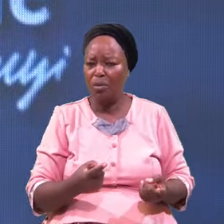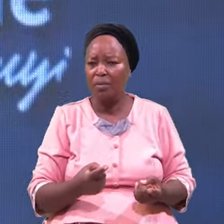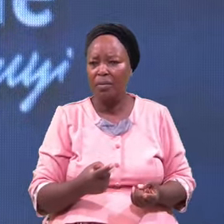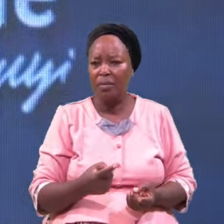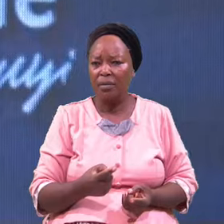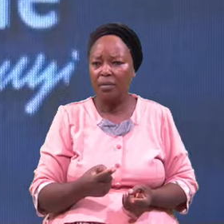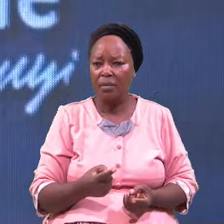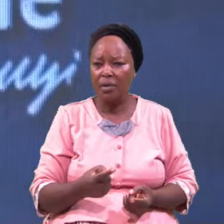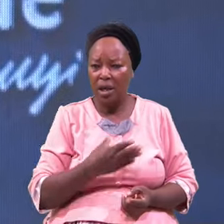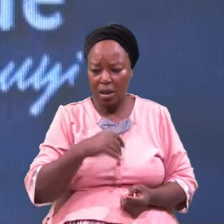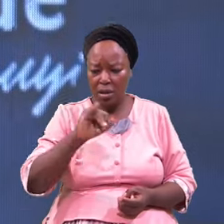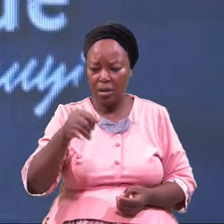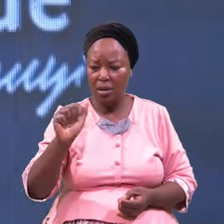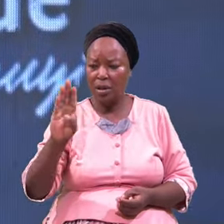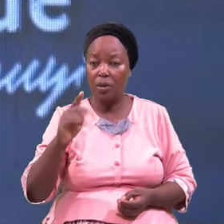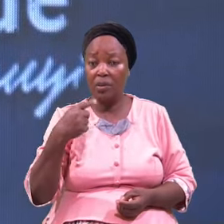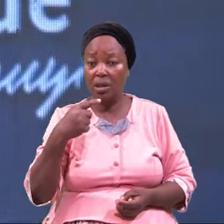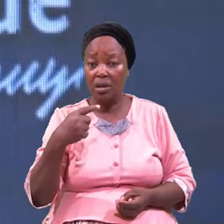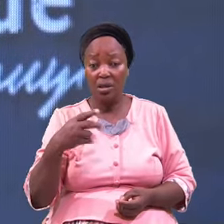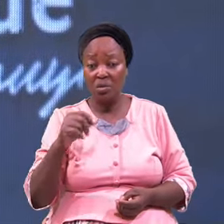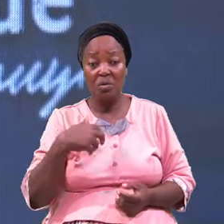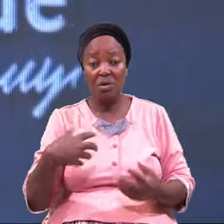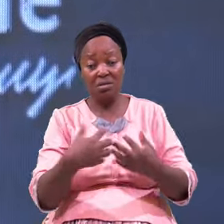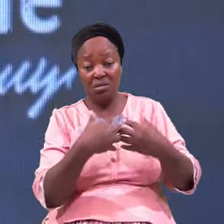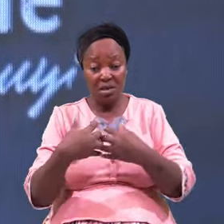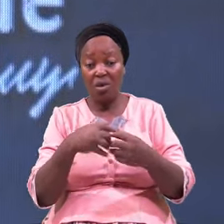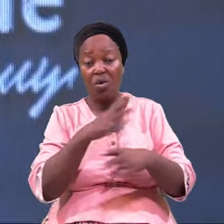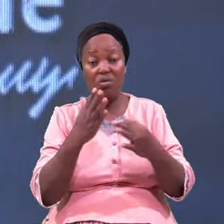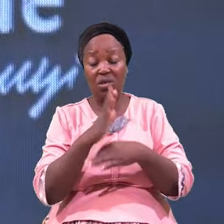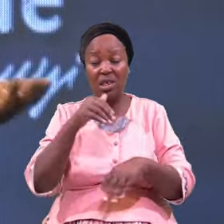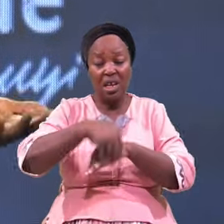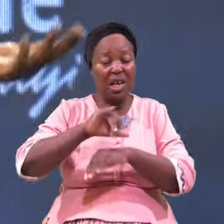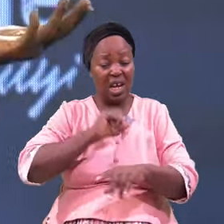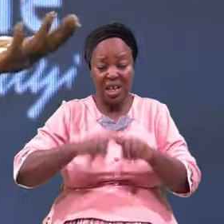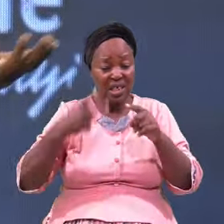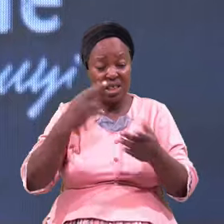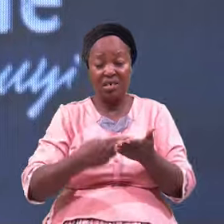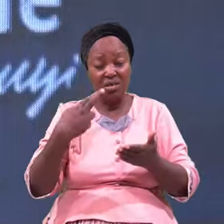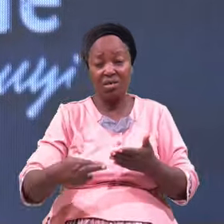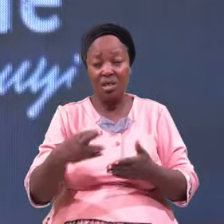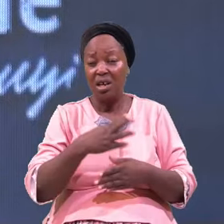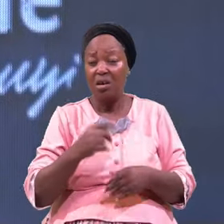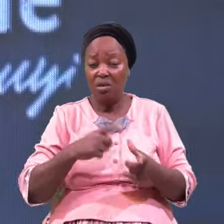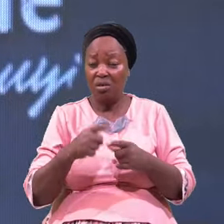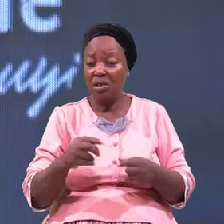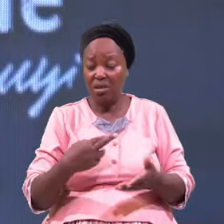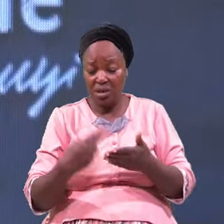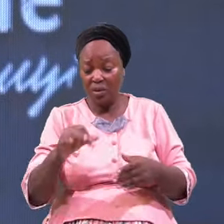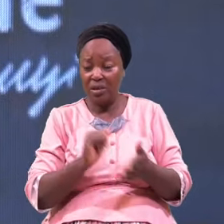And Jacob Said We Been Wrestling All Night I Can See The Result And The Outcome Of The Wrestling